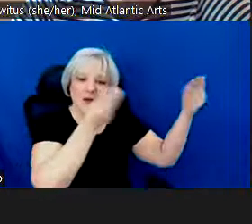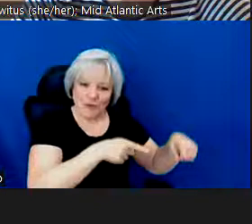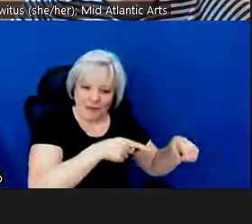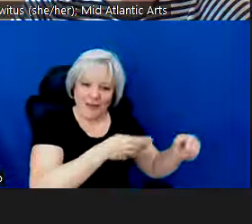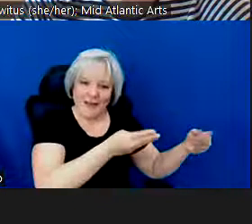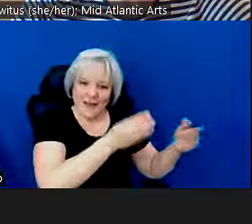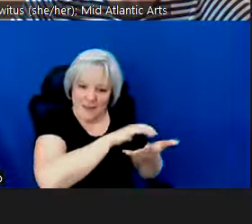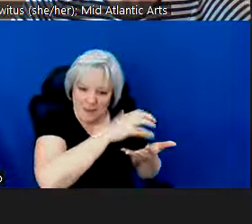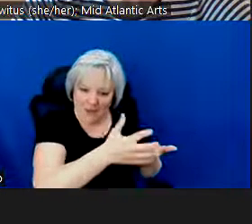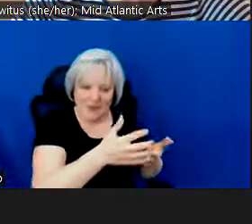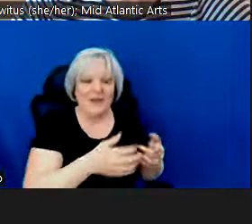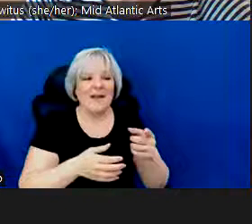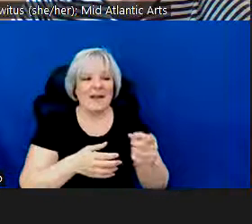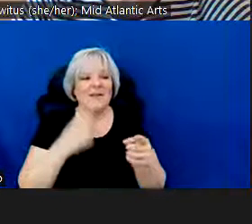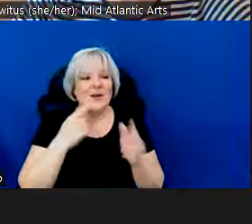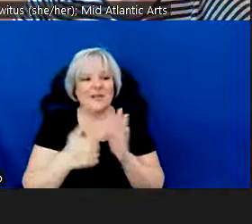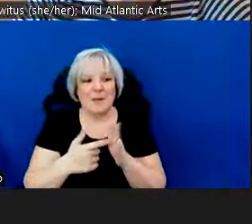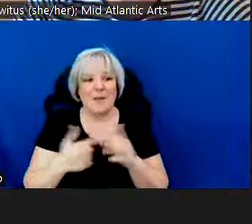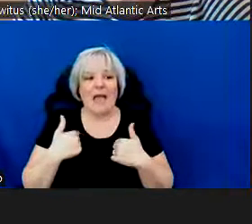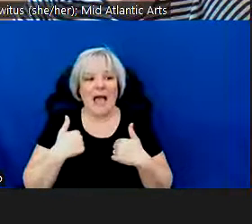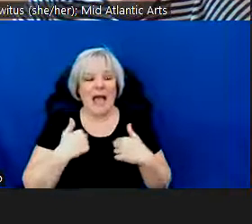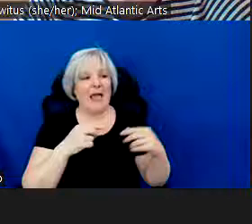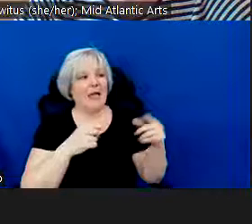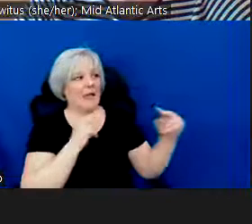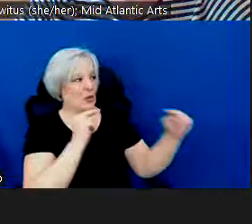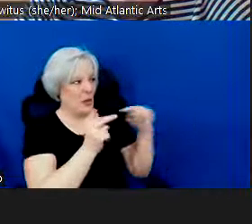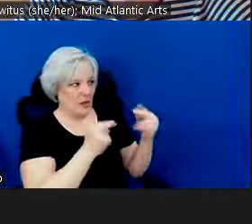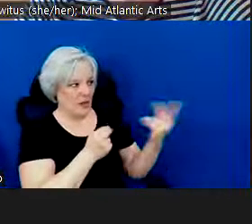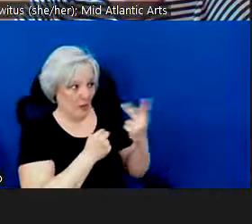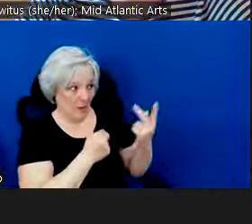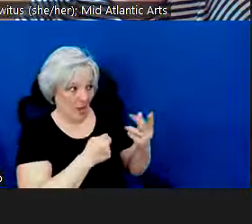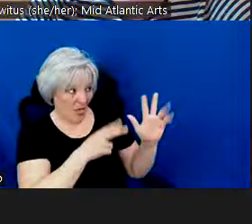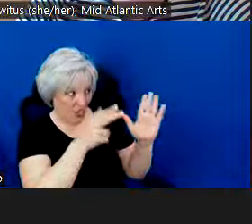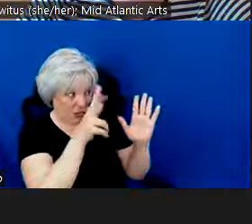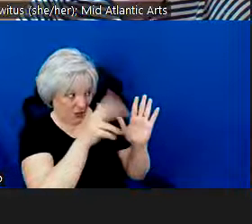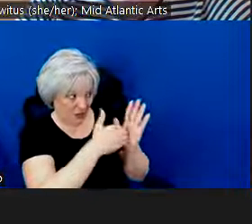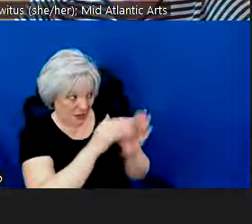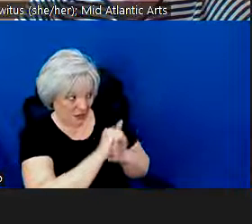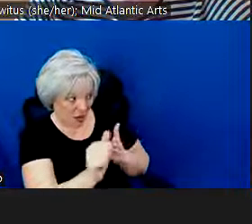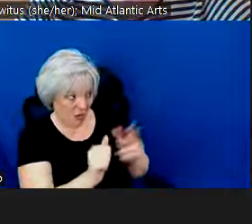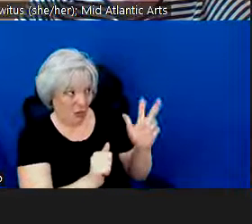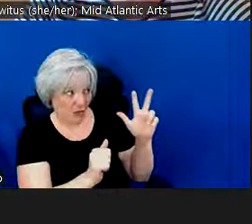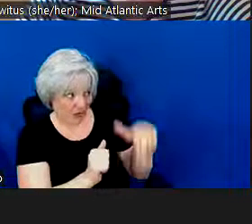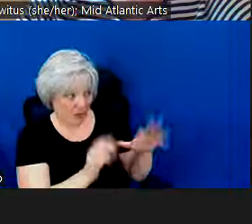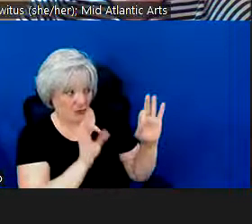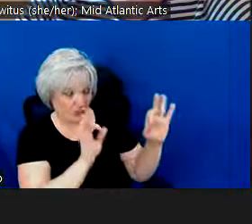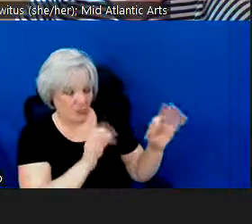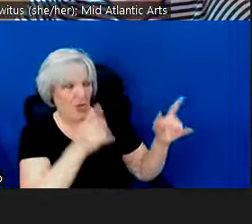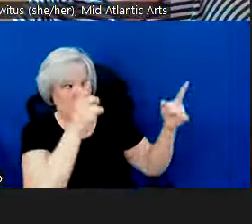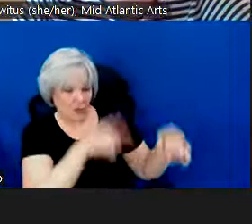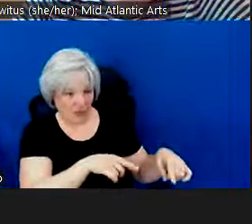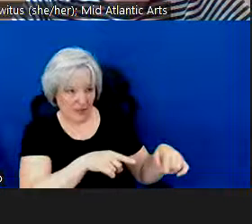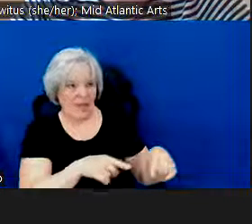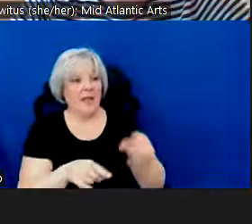as an example, I've put in an artist fee of $3,000 and all of these eligible expenses.